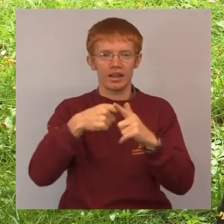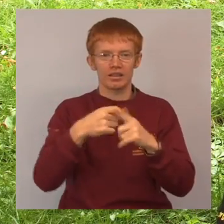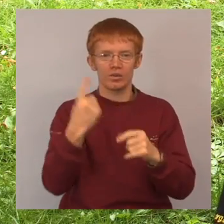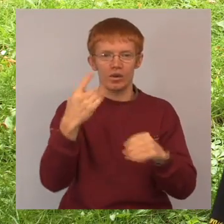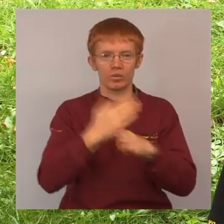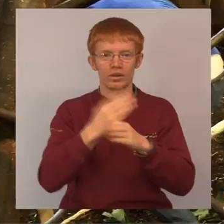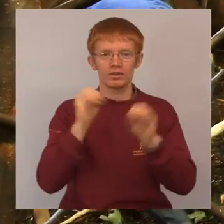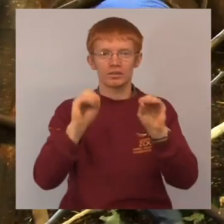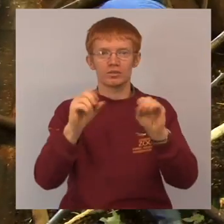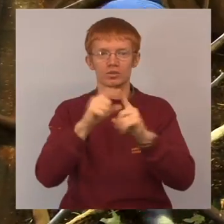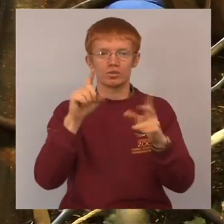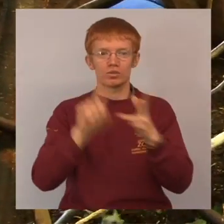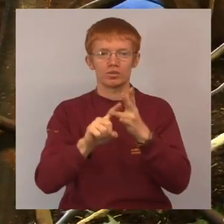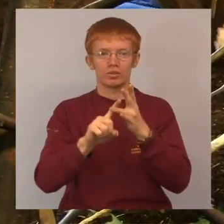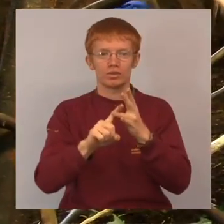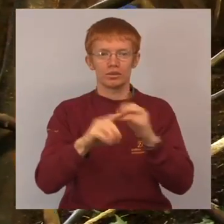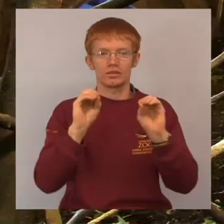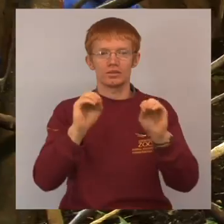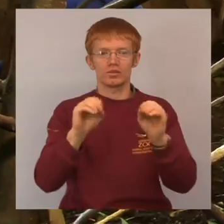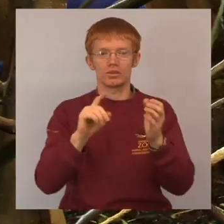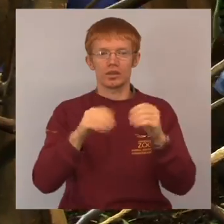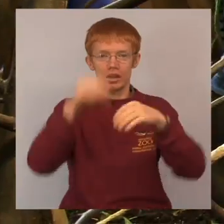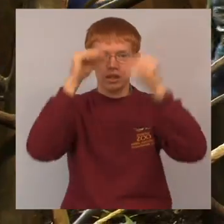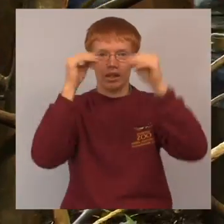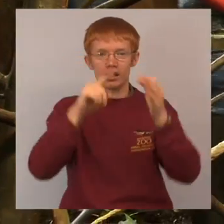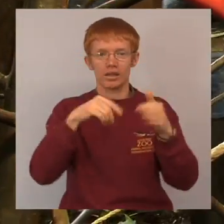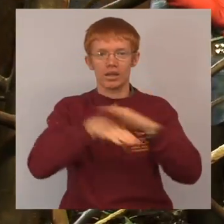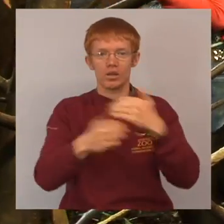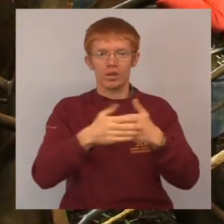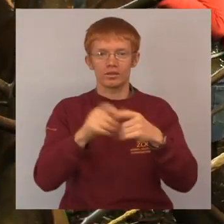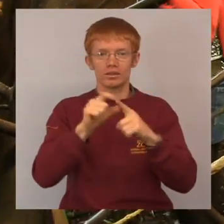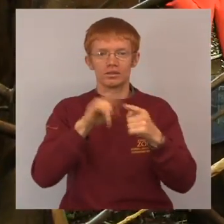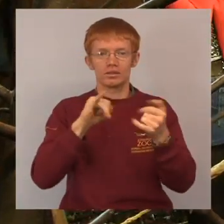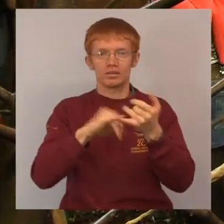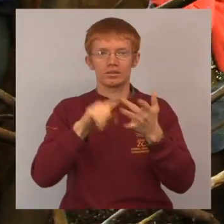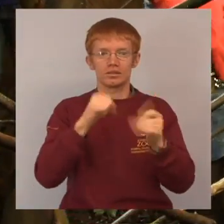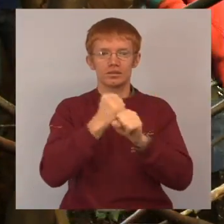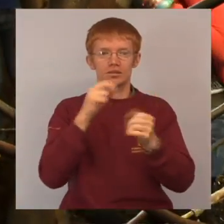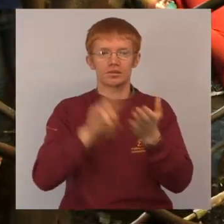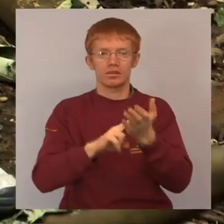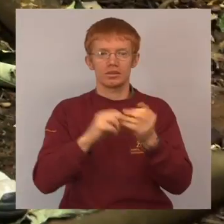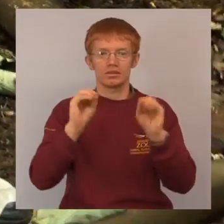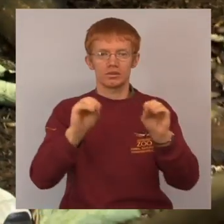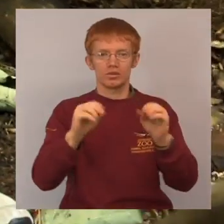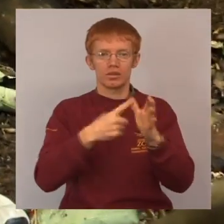do over the week is to study enclosure design and they're able to go into one of the enclosures.